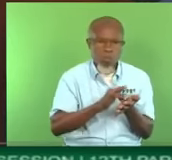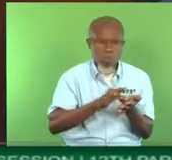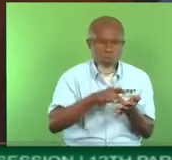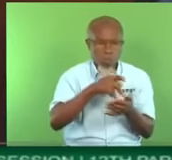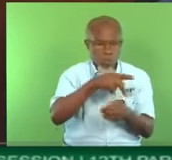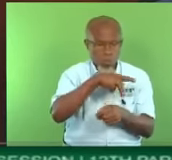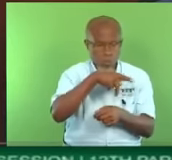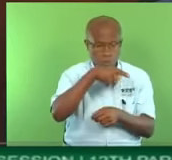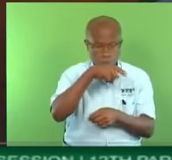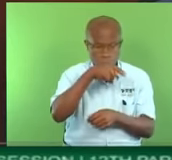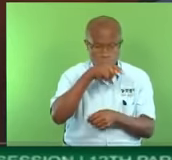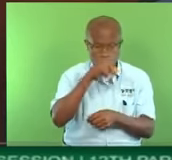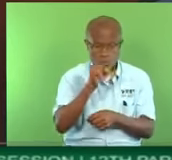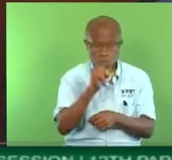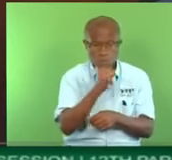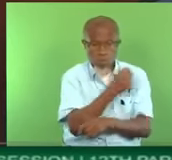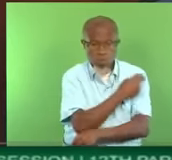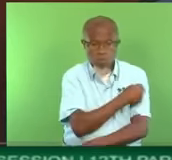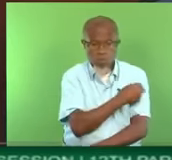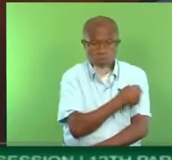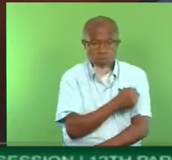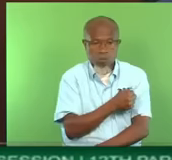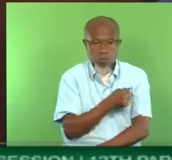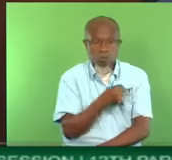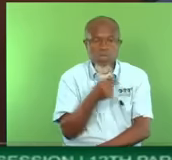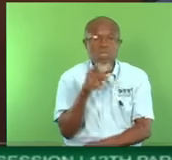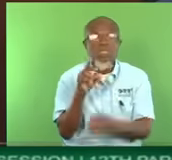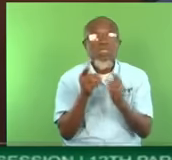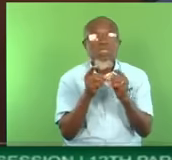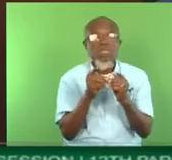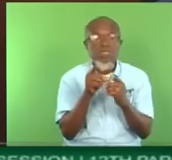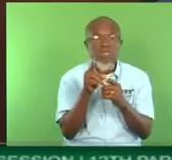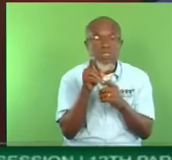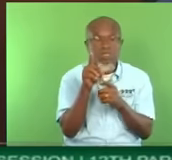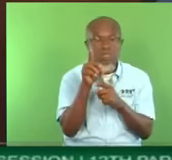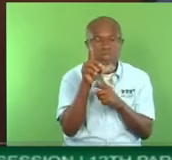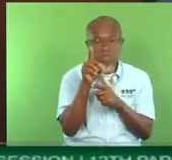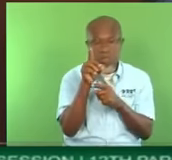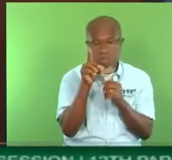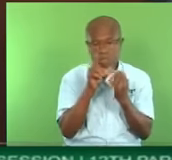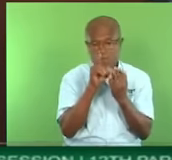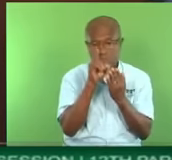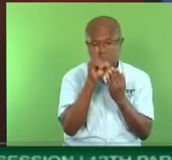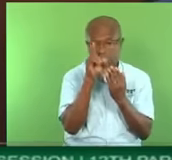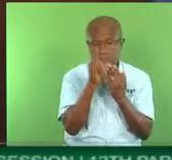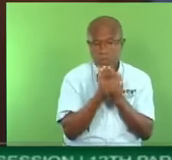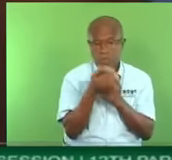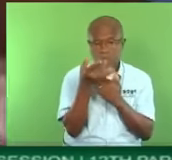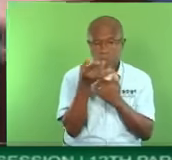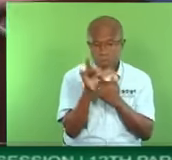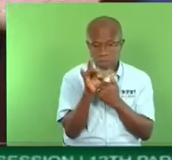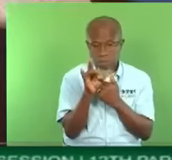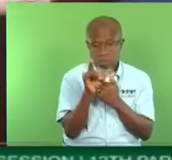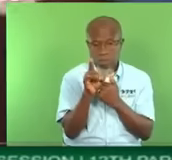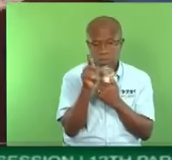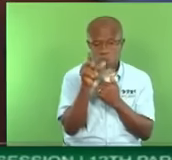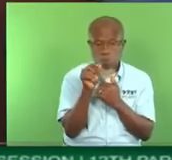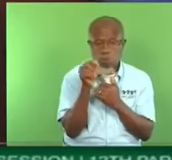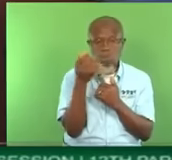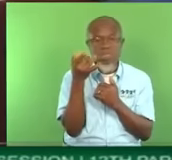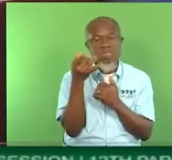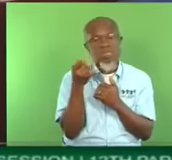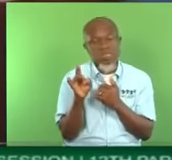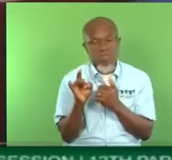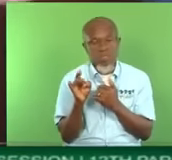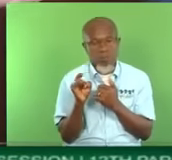of Spain Hospital. Here's the date on this. December 18, 2013, Trinidad Express. That would have finished a long time,